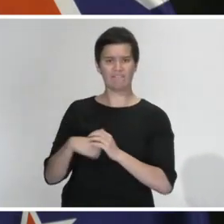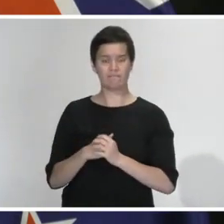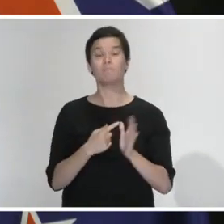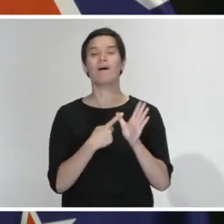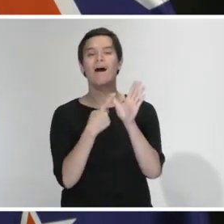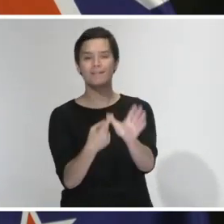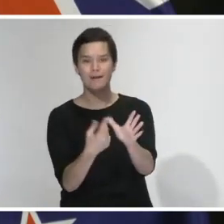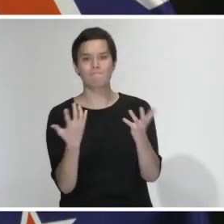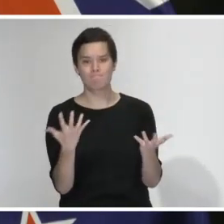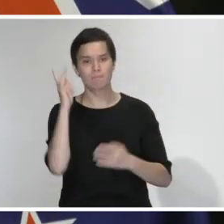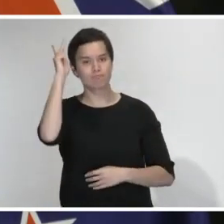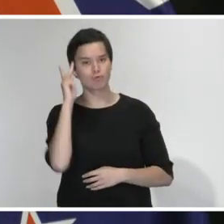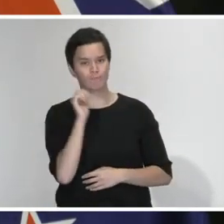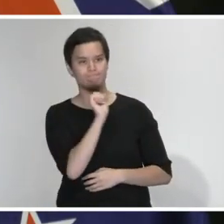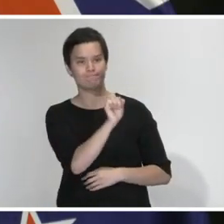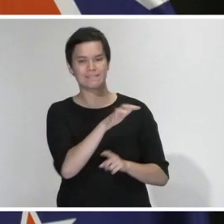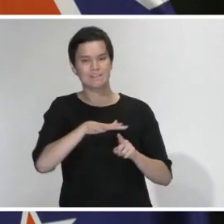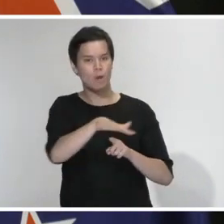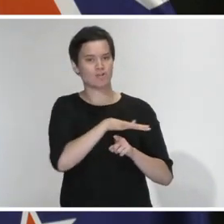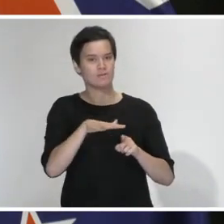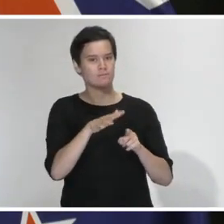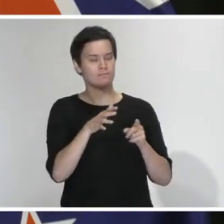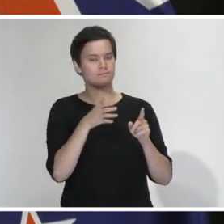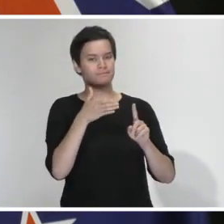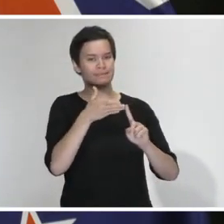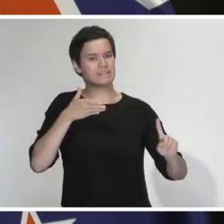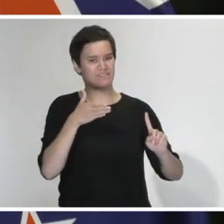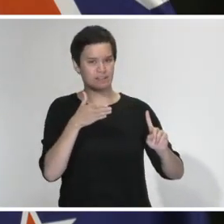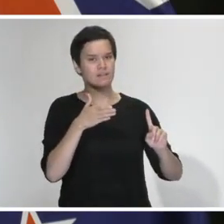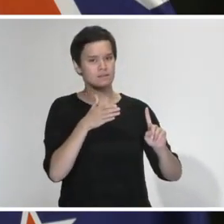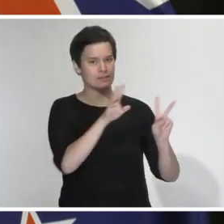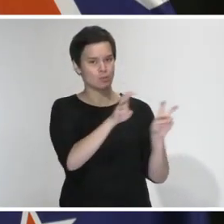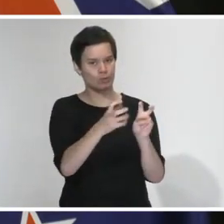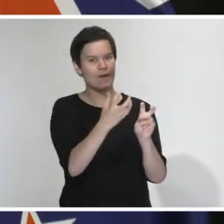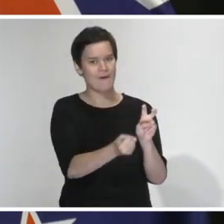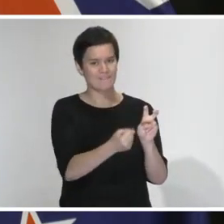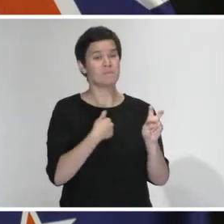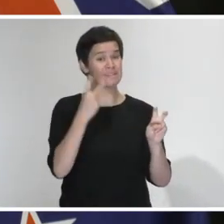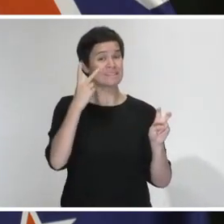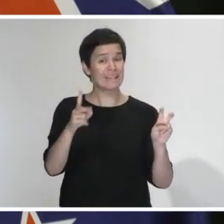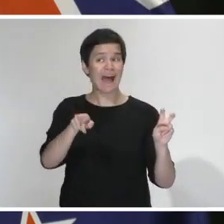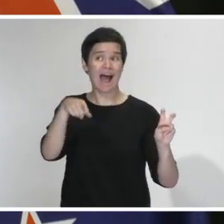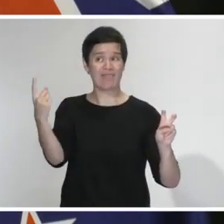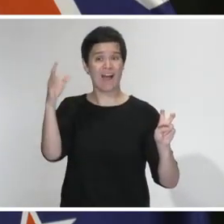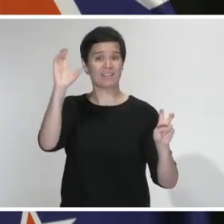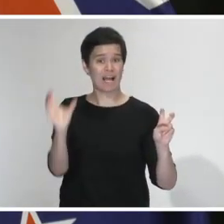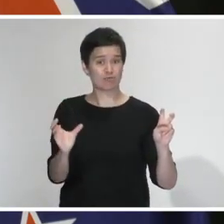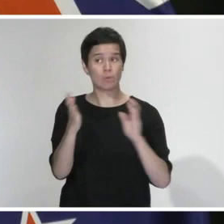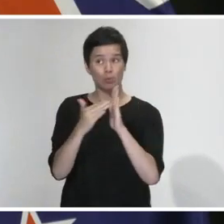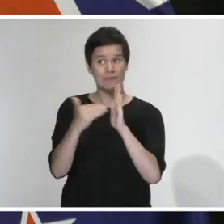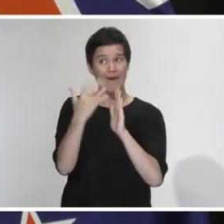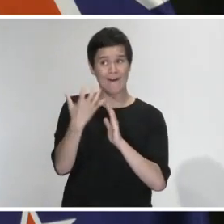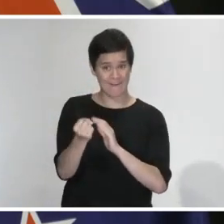the nature of their lockdown to get them out. And I've seen some specific details on others. Obviously, I shared a little bit about